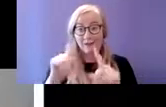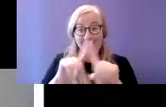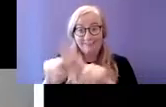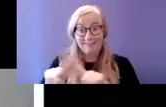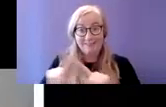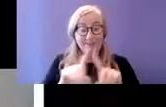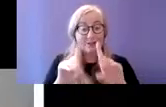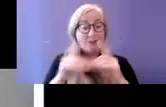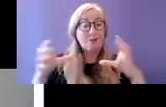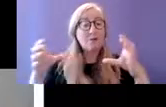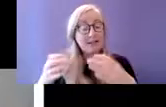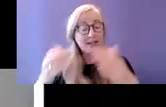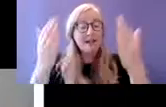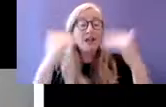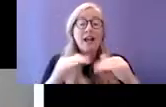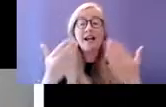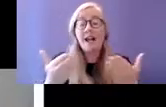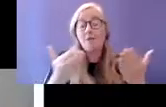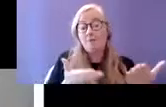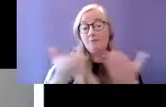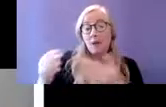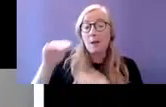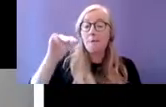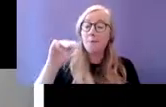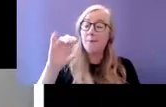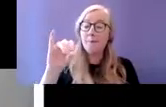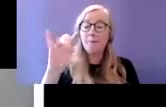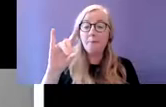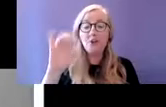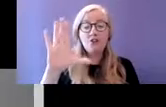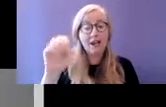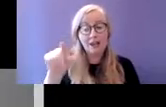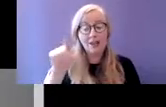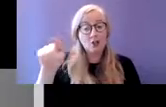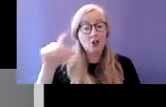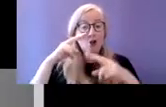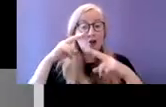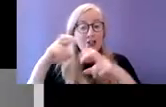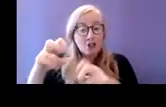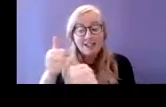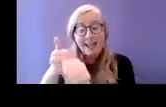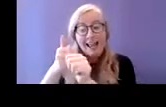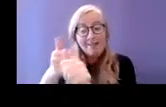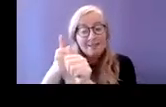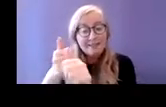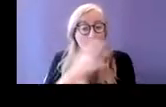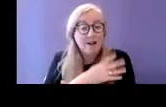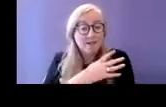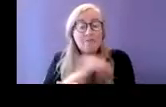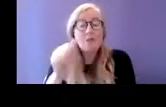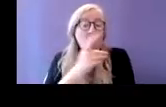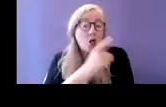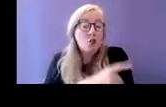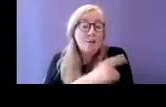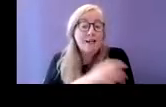Connolly and Michelle is a research and advocacy officer in Dublin Simon Hi I'm Michelle I'm the research and advocacy officer